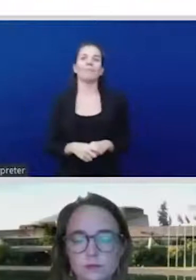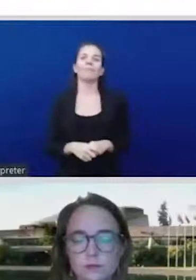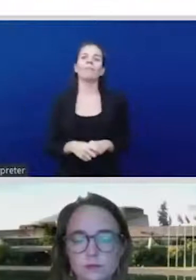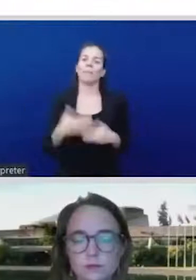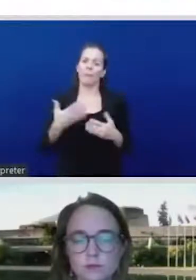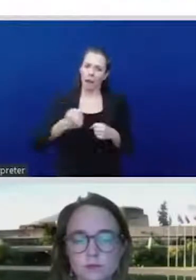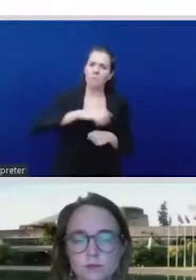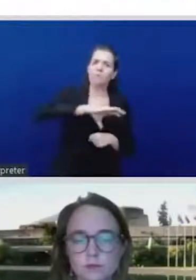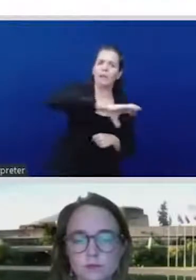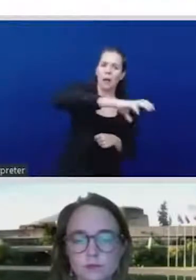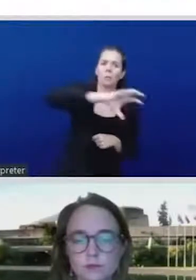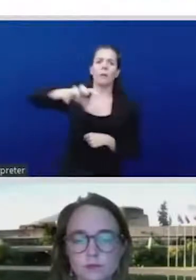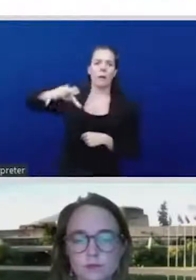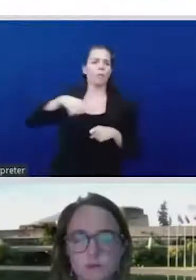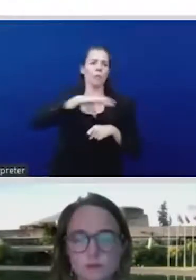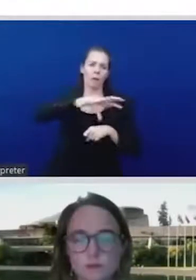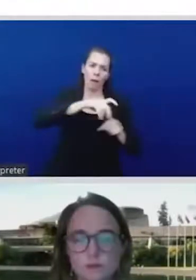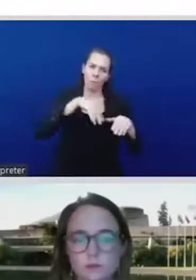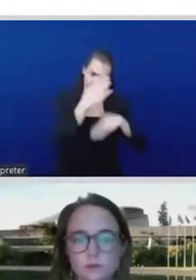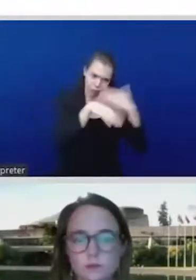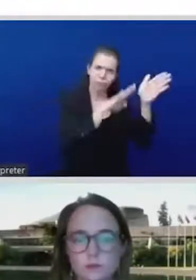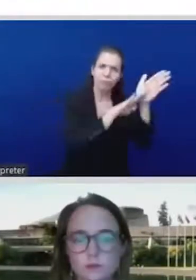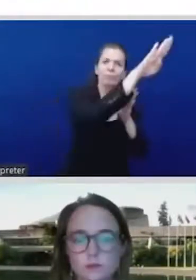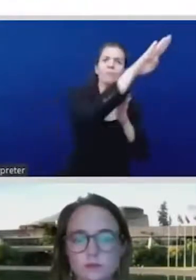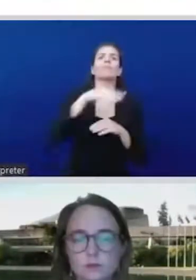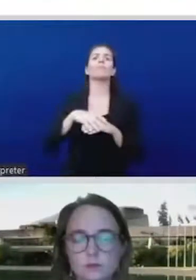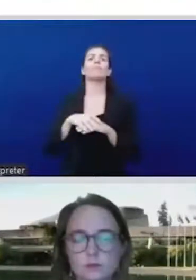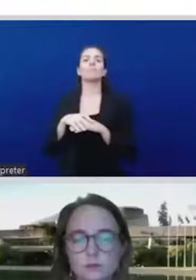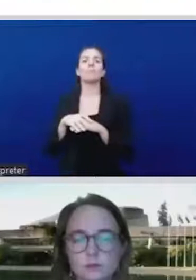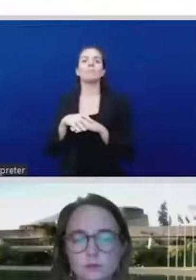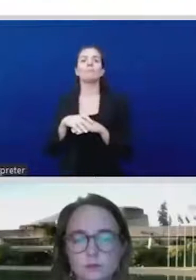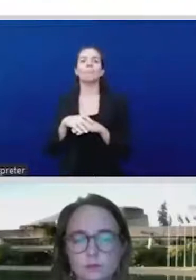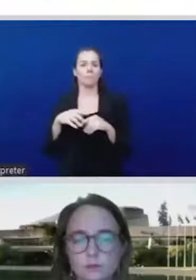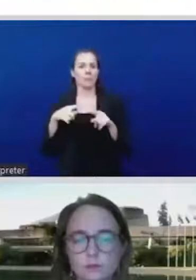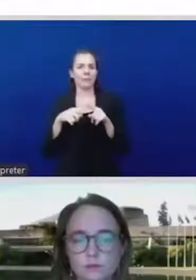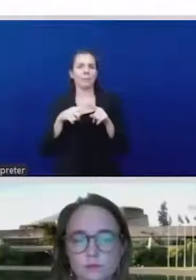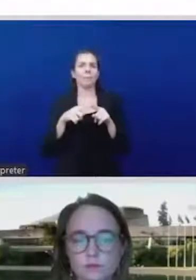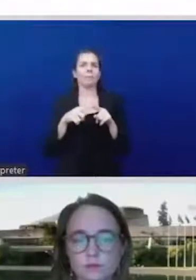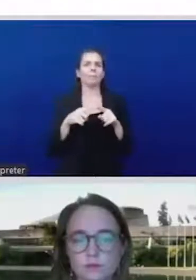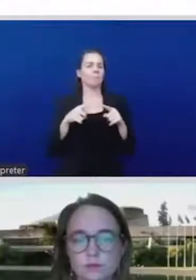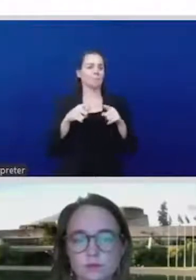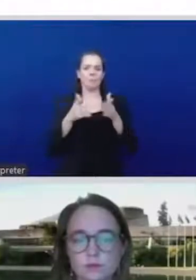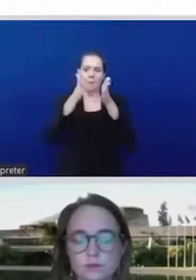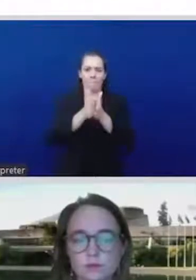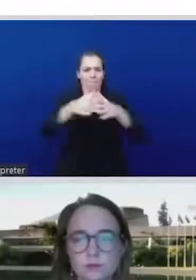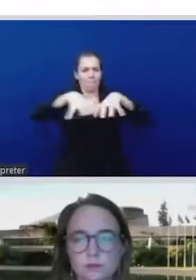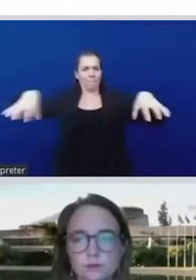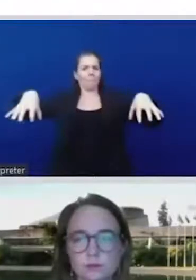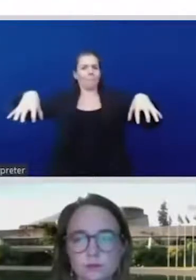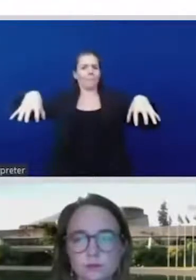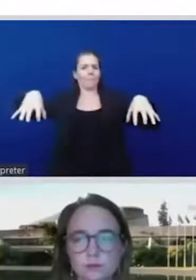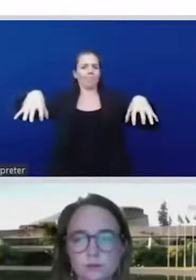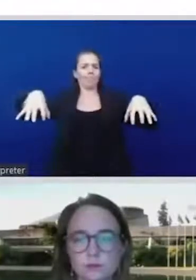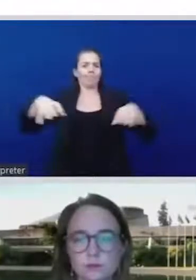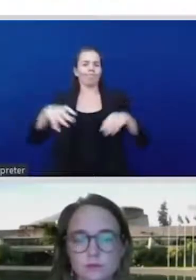discussion. I think the fact that trade as contracted is something, again, that we are not prepared to deal